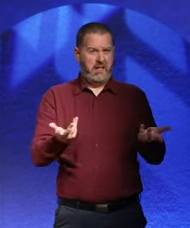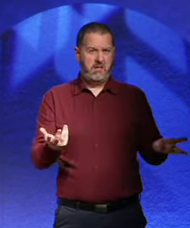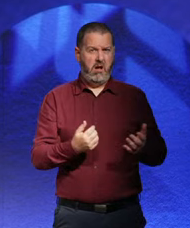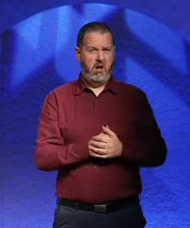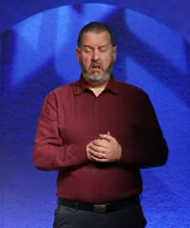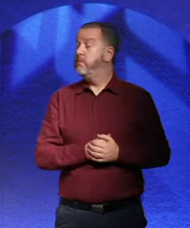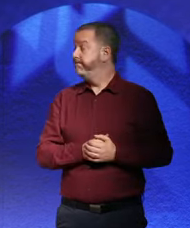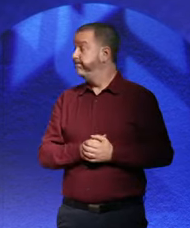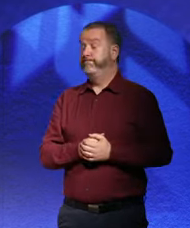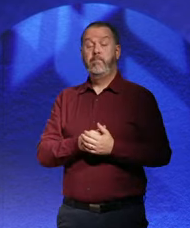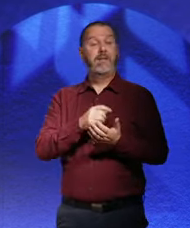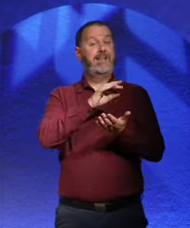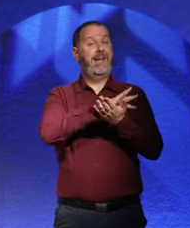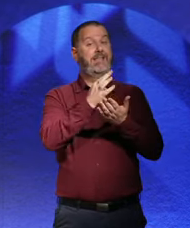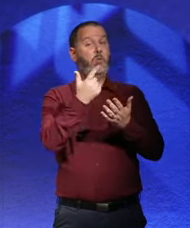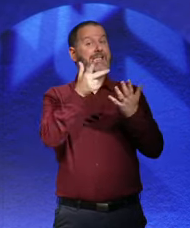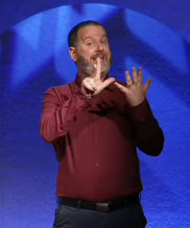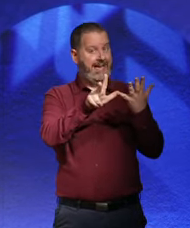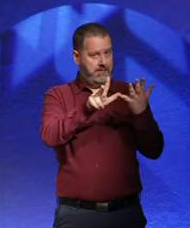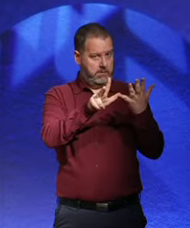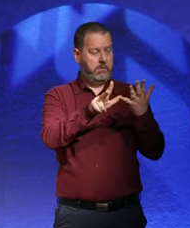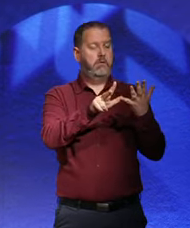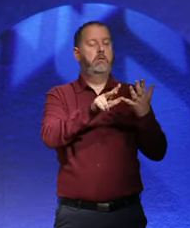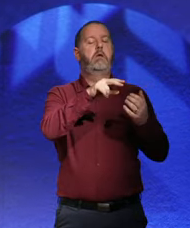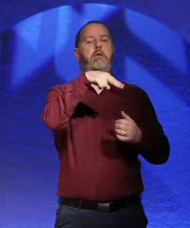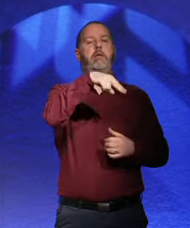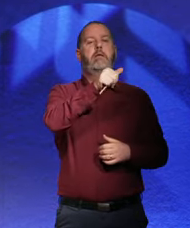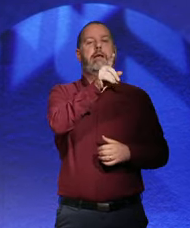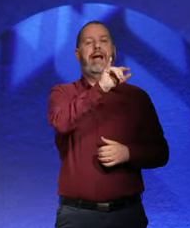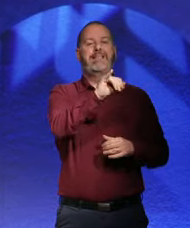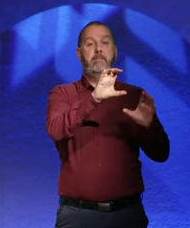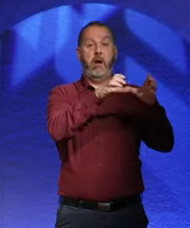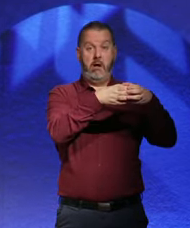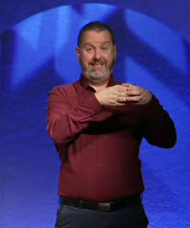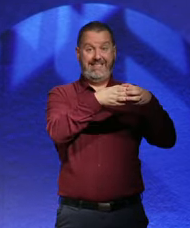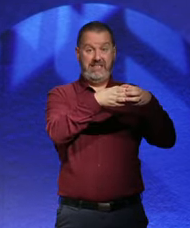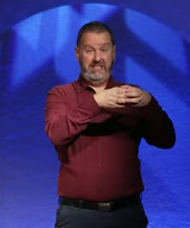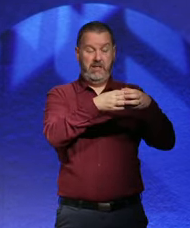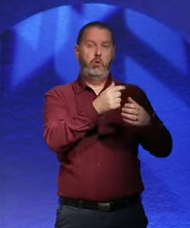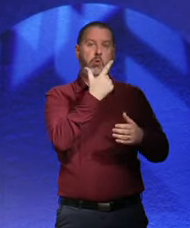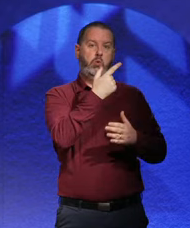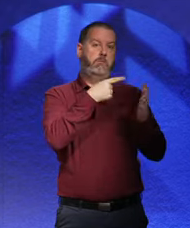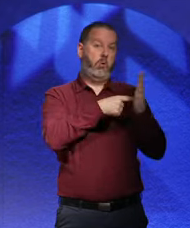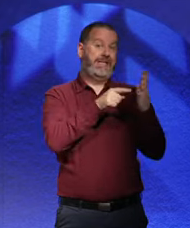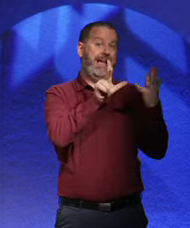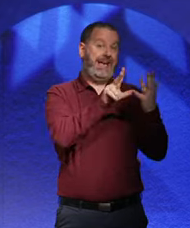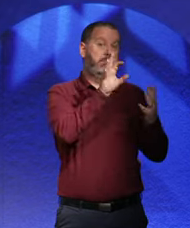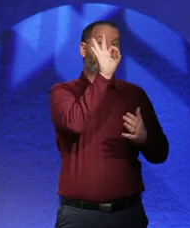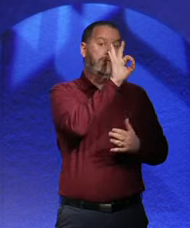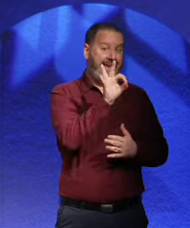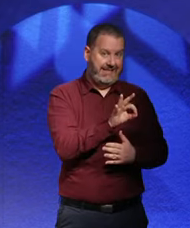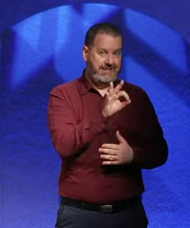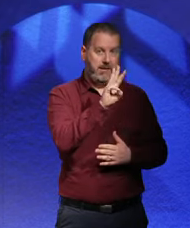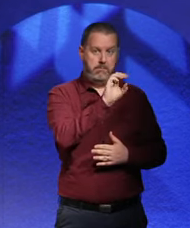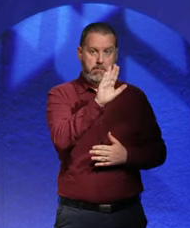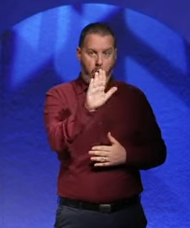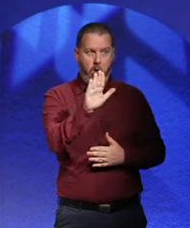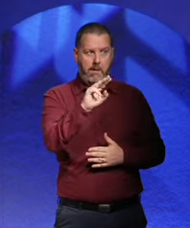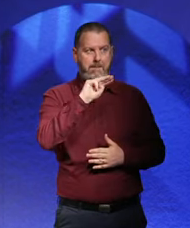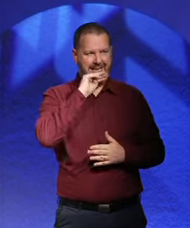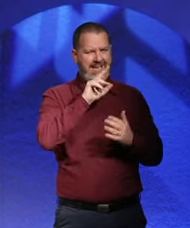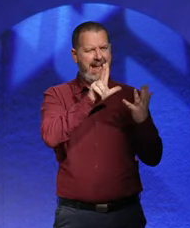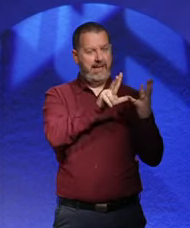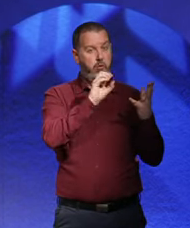the National Socialist Party polls 2.8%. That's 800